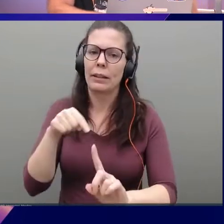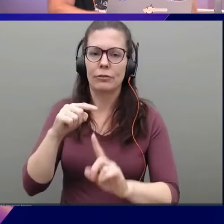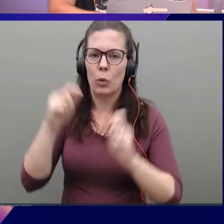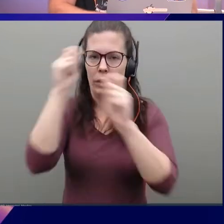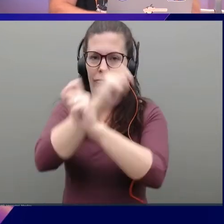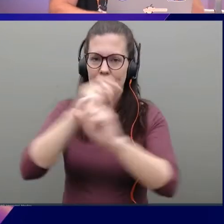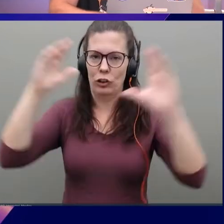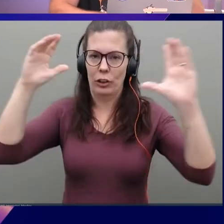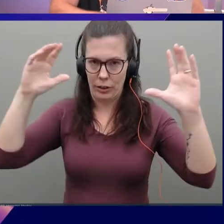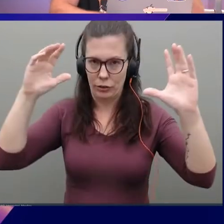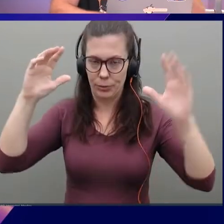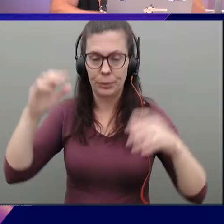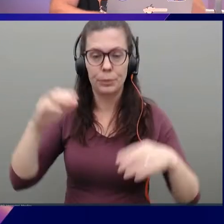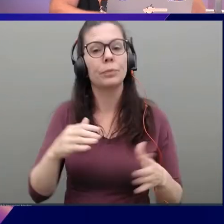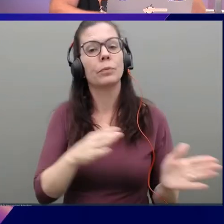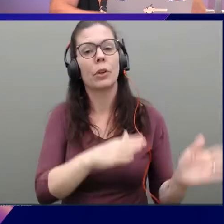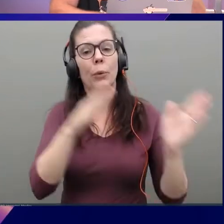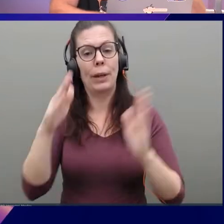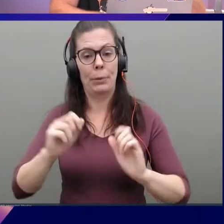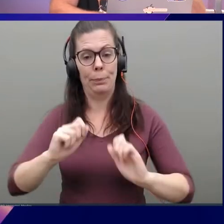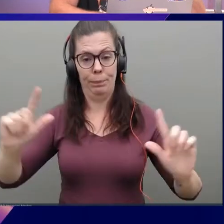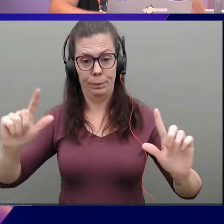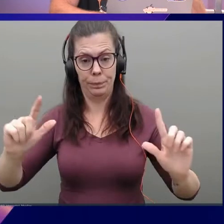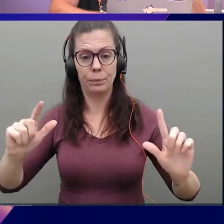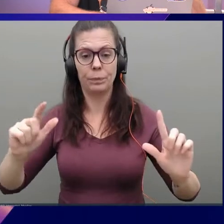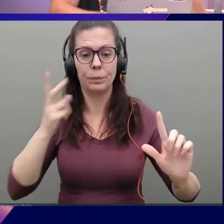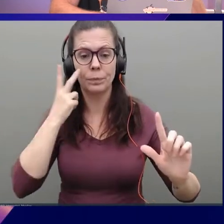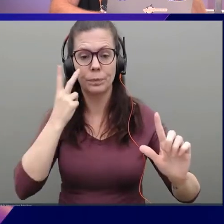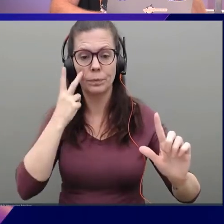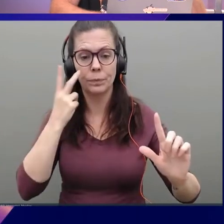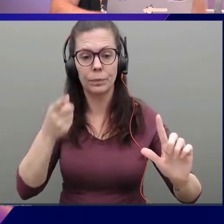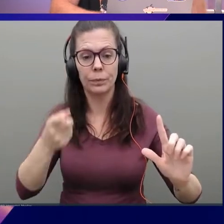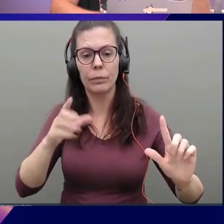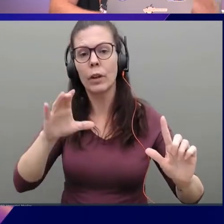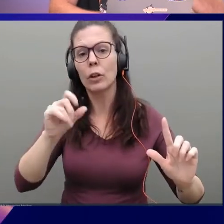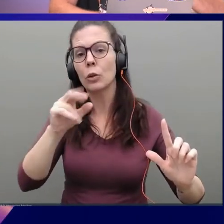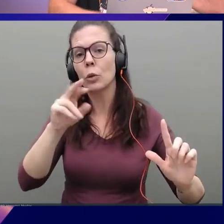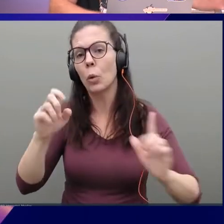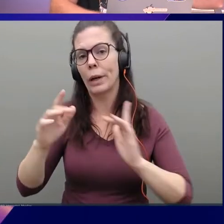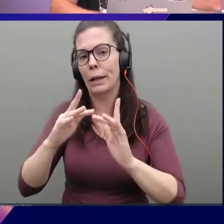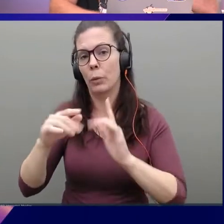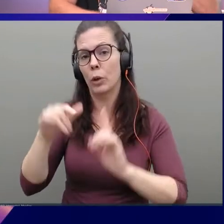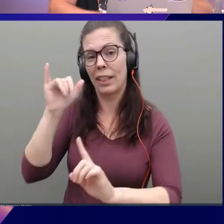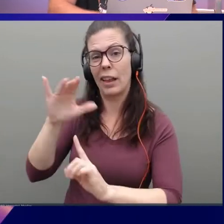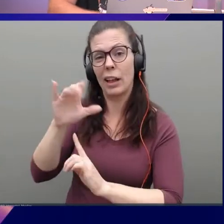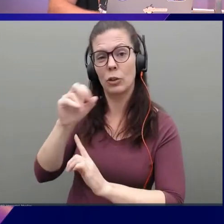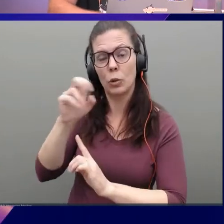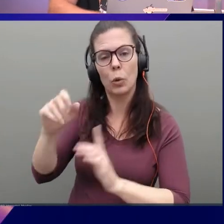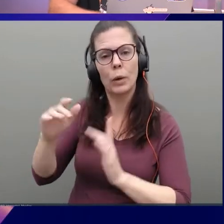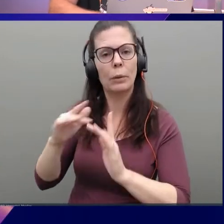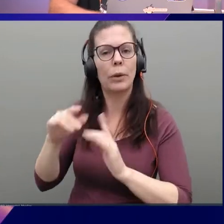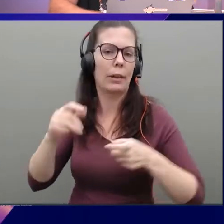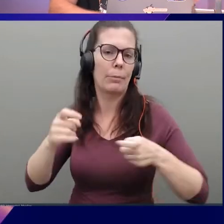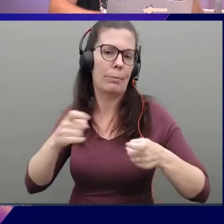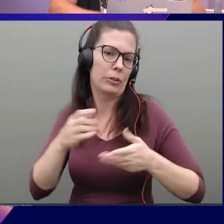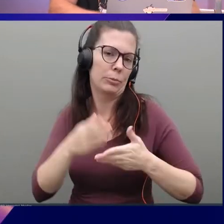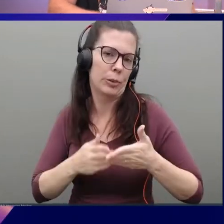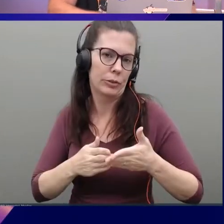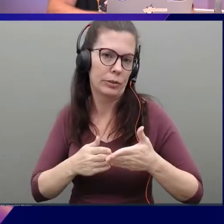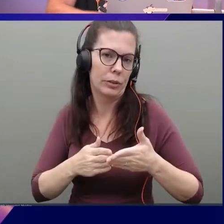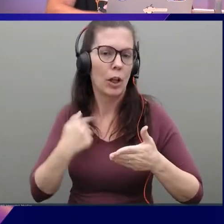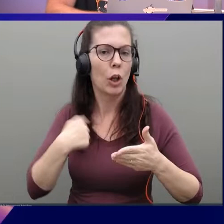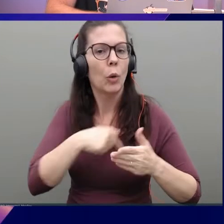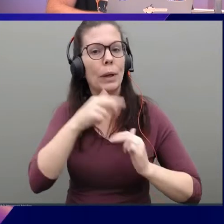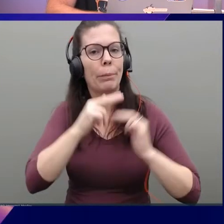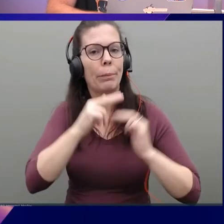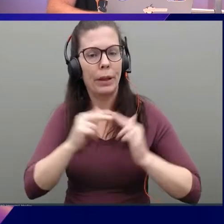But see, when we go to the next screen here, it's going to see the core network. So this core network is kind of that managed portion I was talking about where we build the network